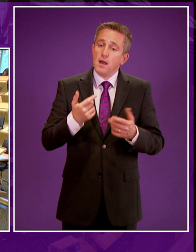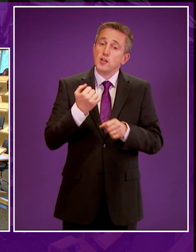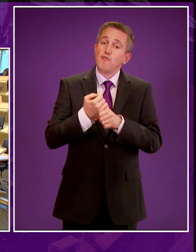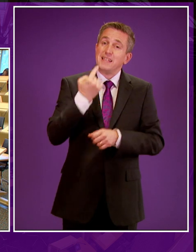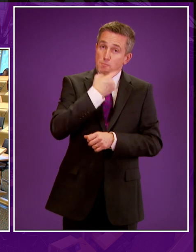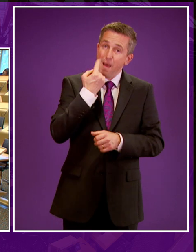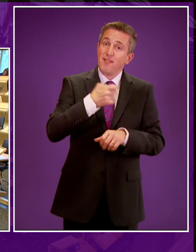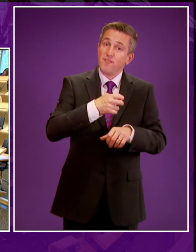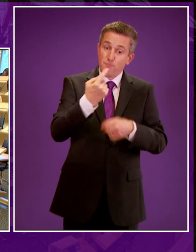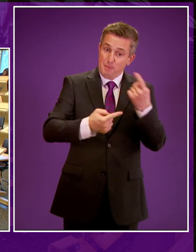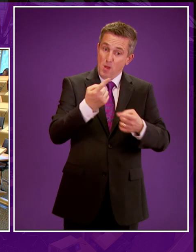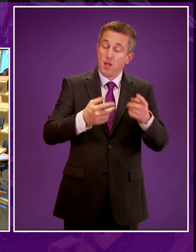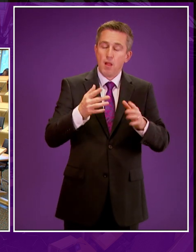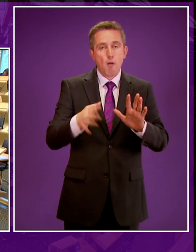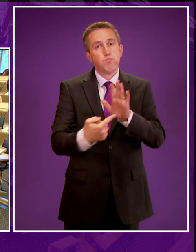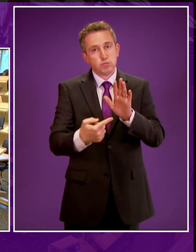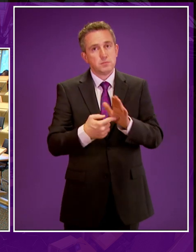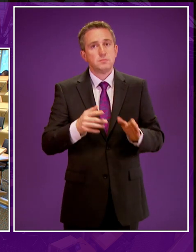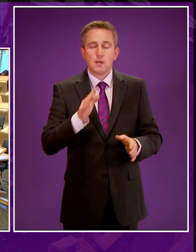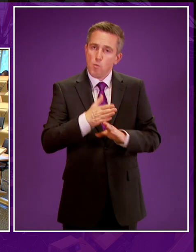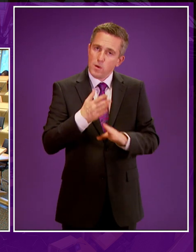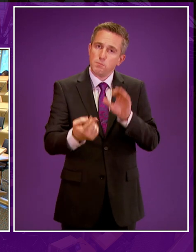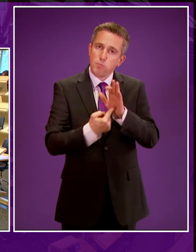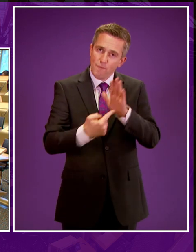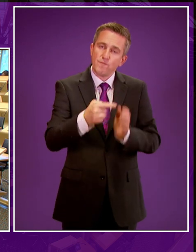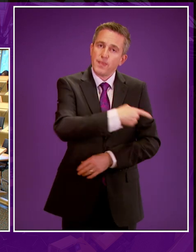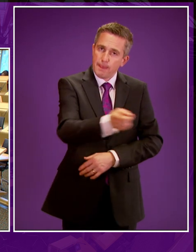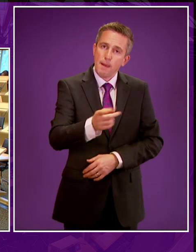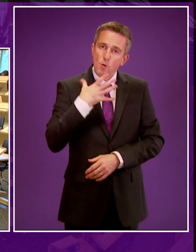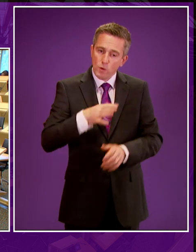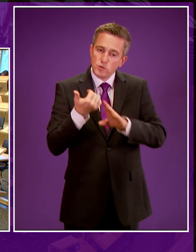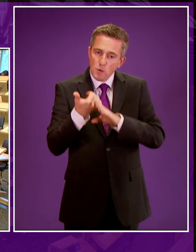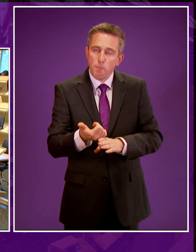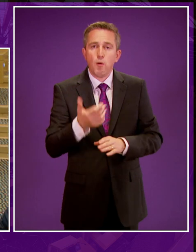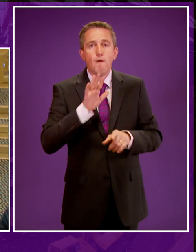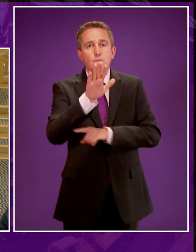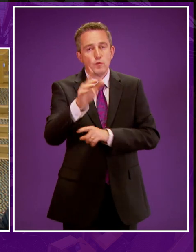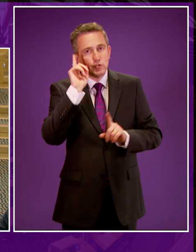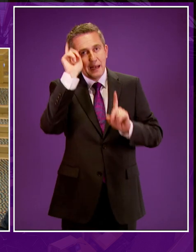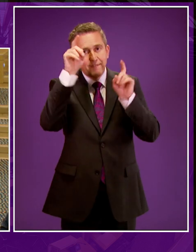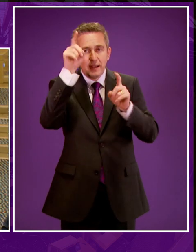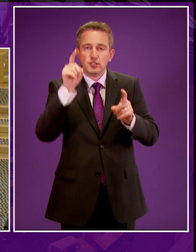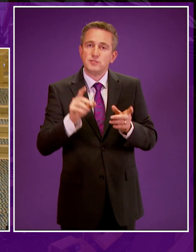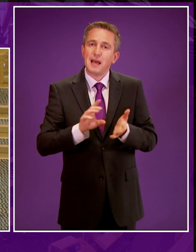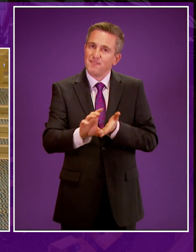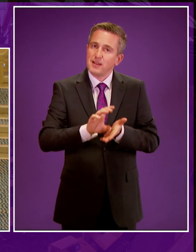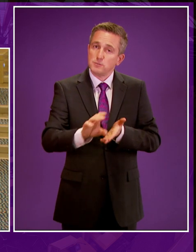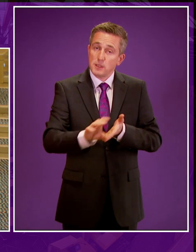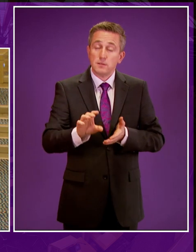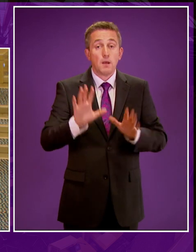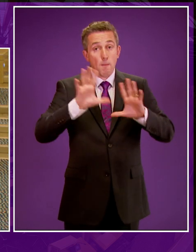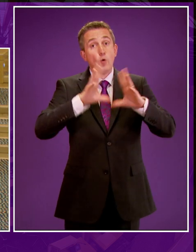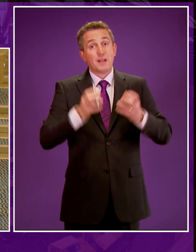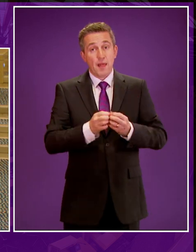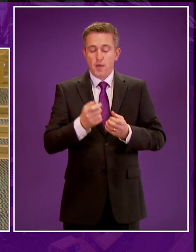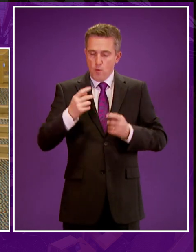at Grangemouth are important to us, and we will never lose sight of that in our efforts to support innovation and investment. Presiding officer, we've considered the scientific and